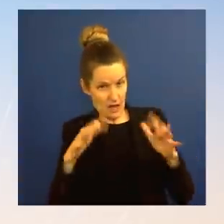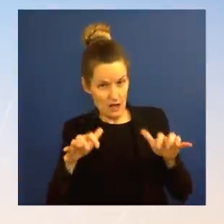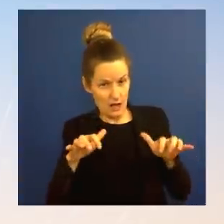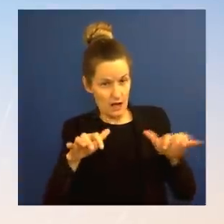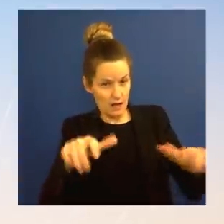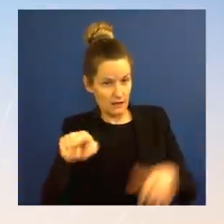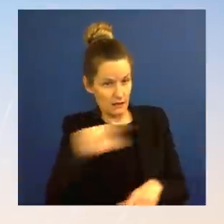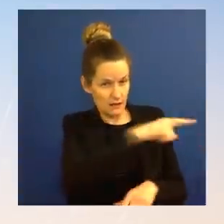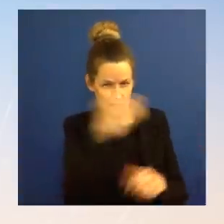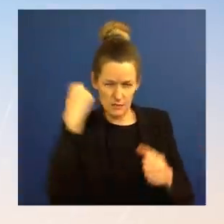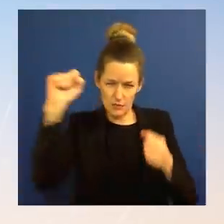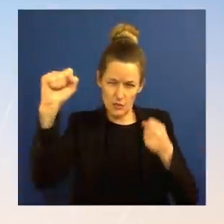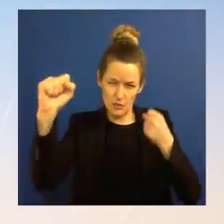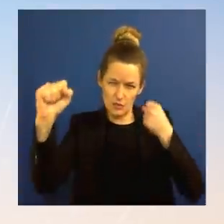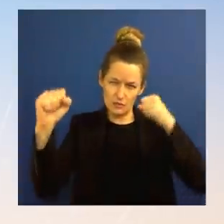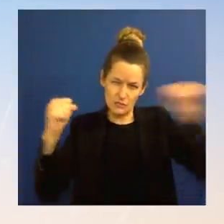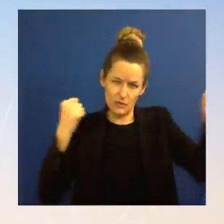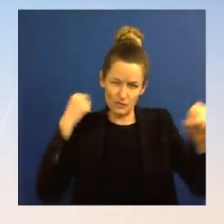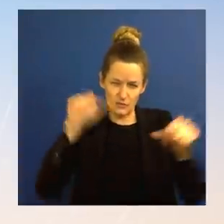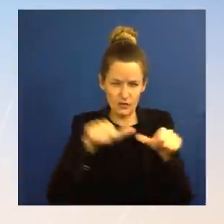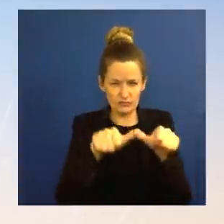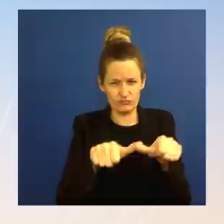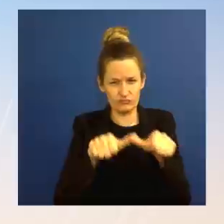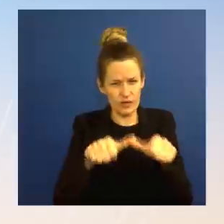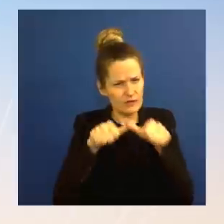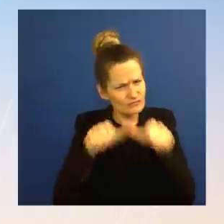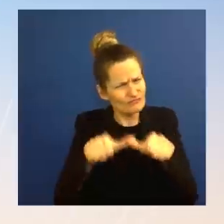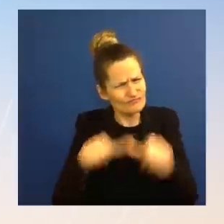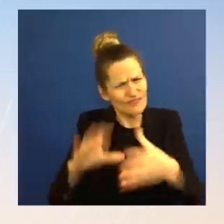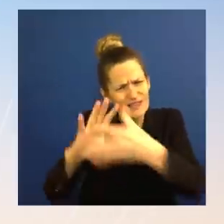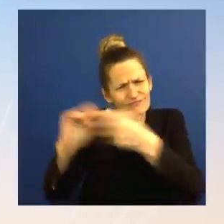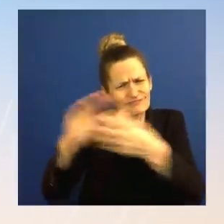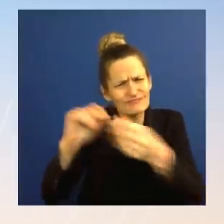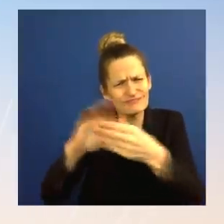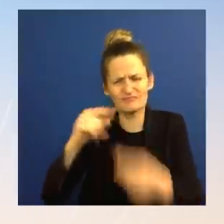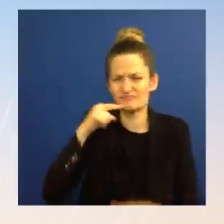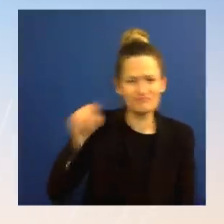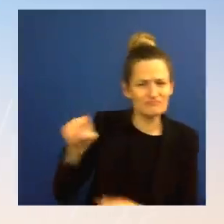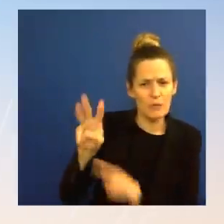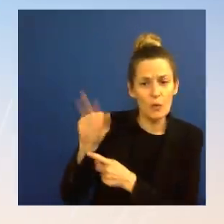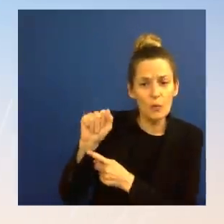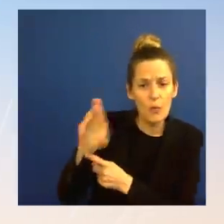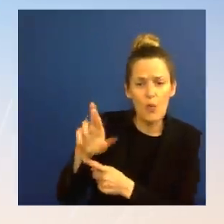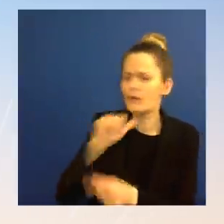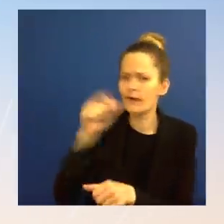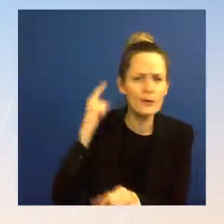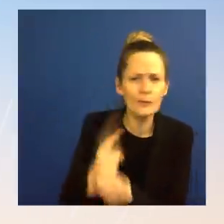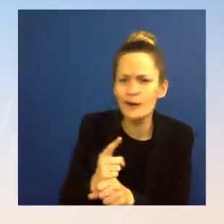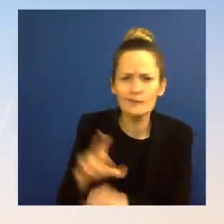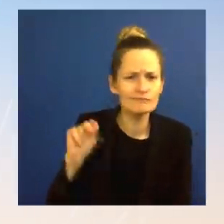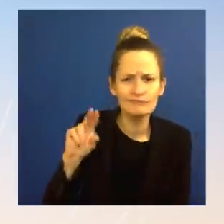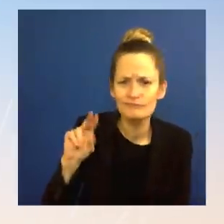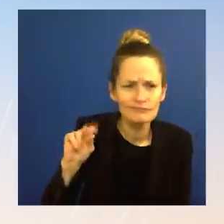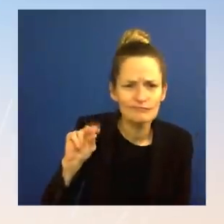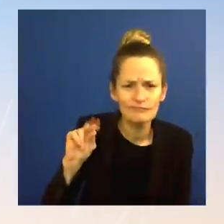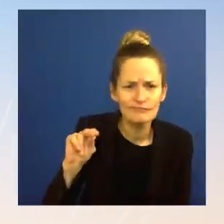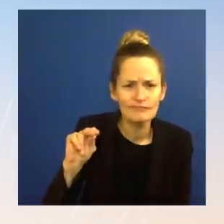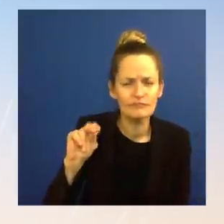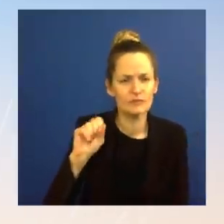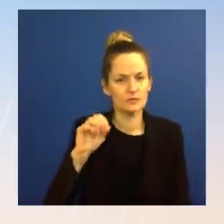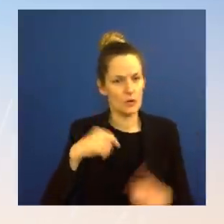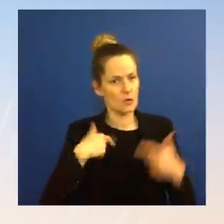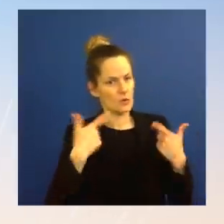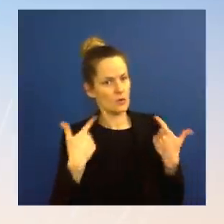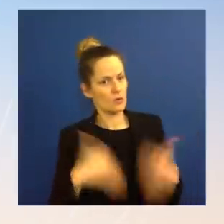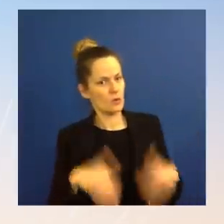is unjust, is unwarranted. And, you know, that is incredibly powerful. Now, unfortunately, as you know and many